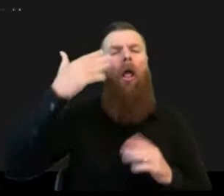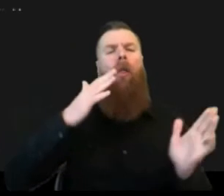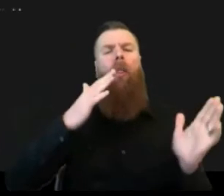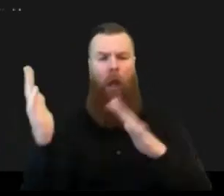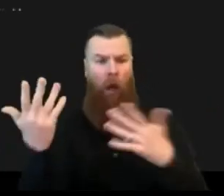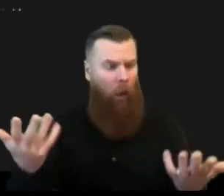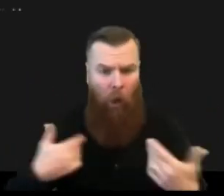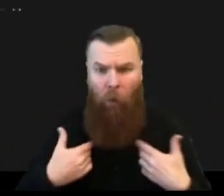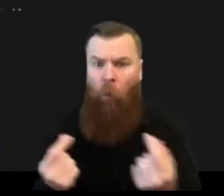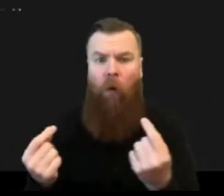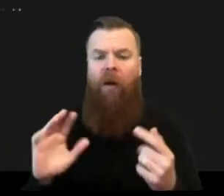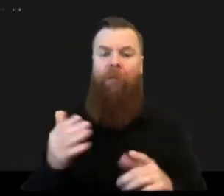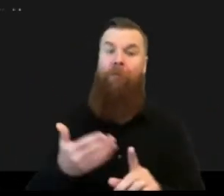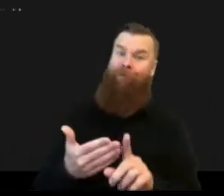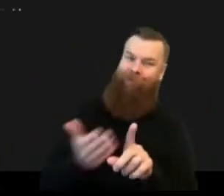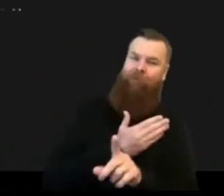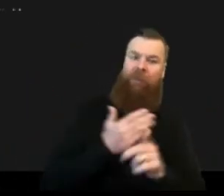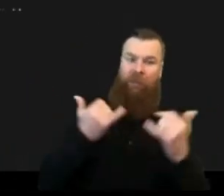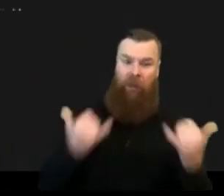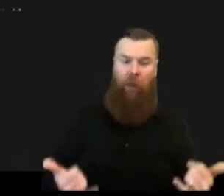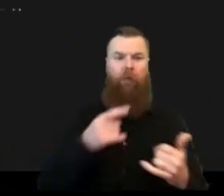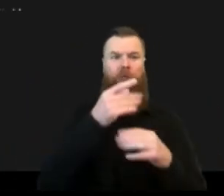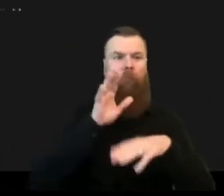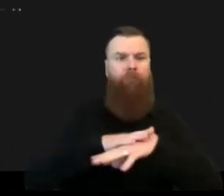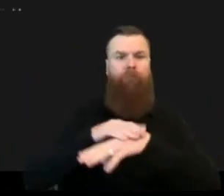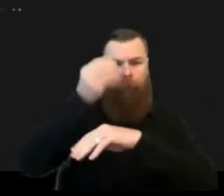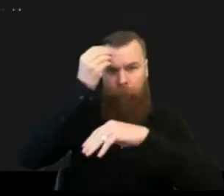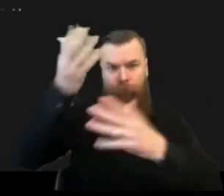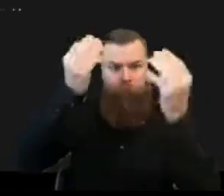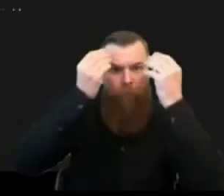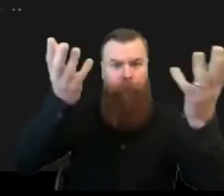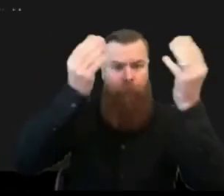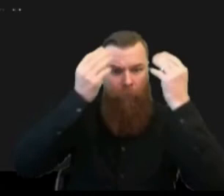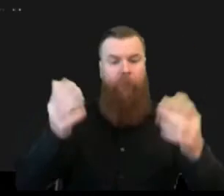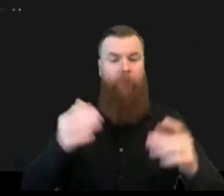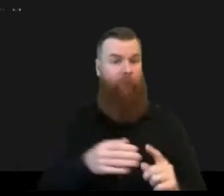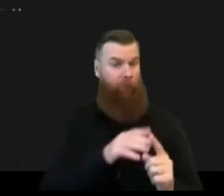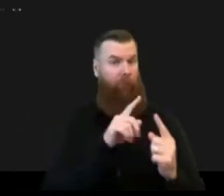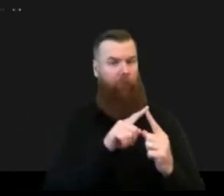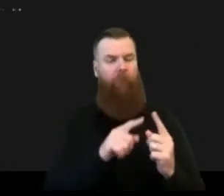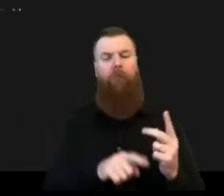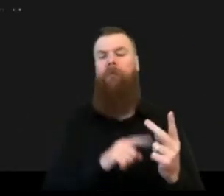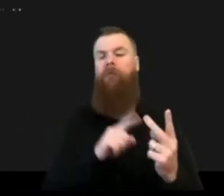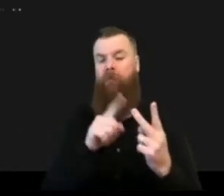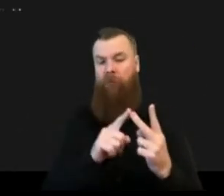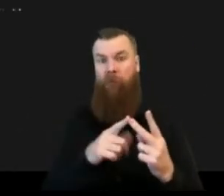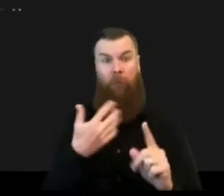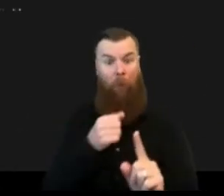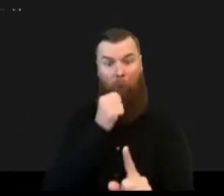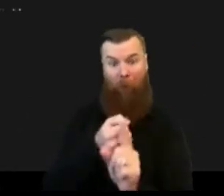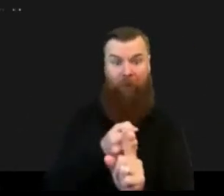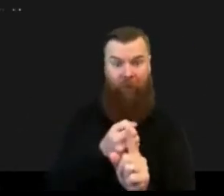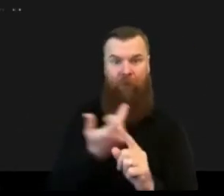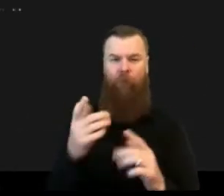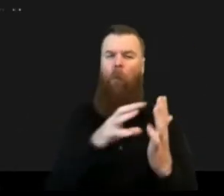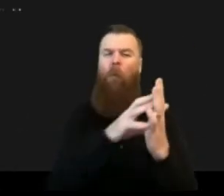um want to use the information that is provided so first of all models can be used to identify high risk